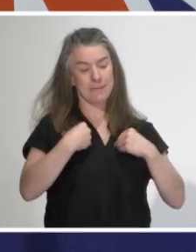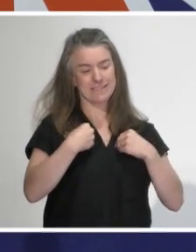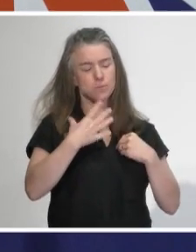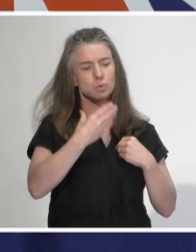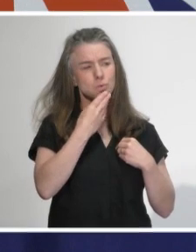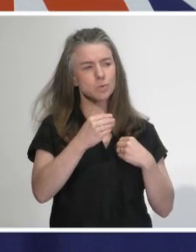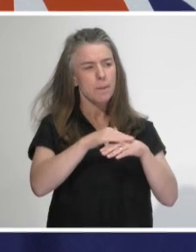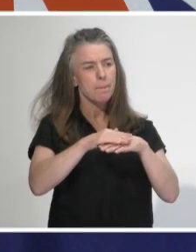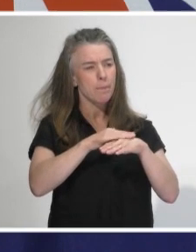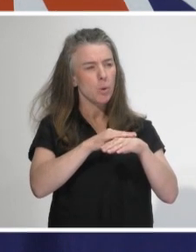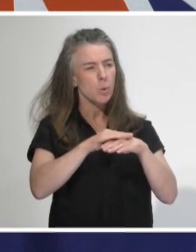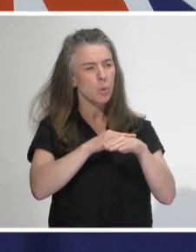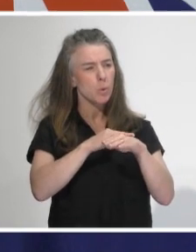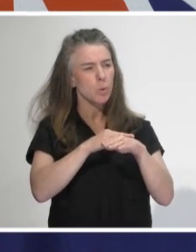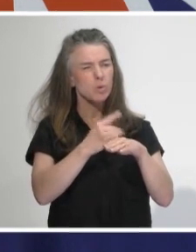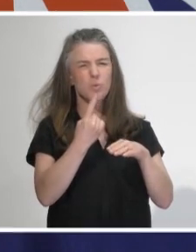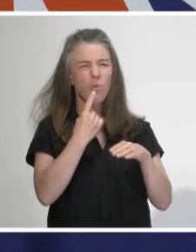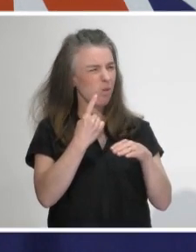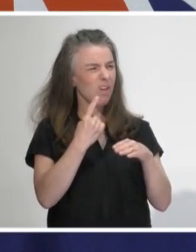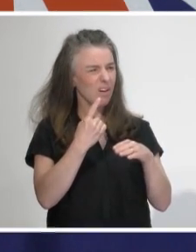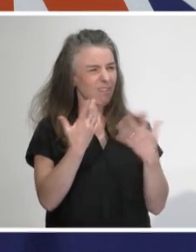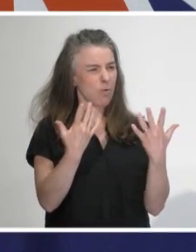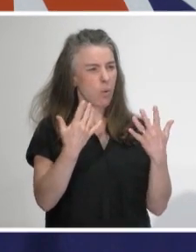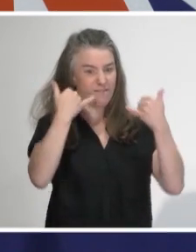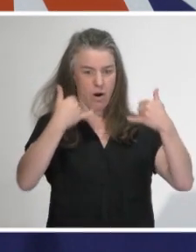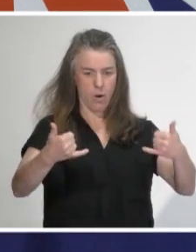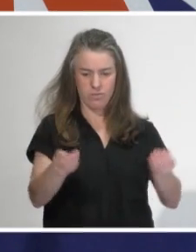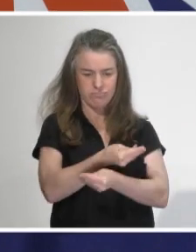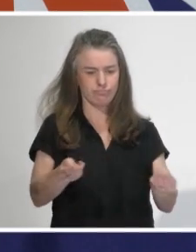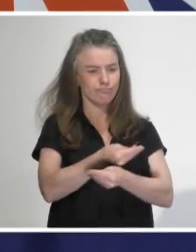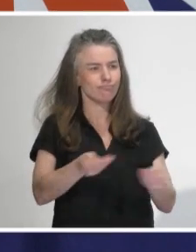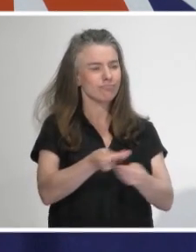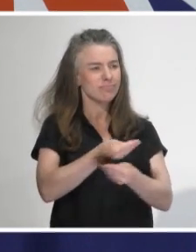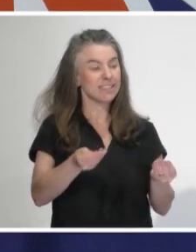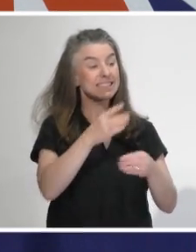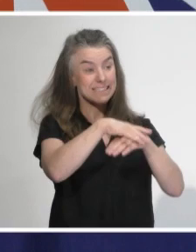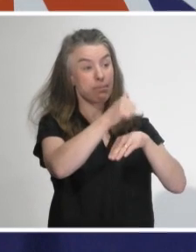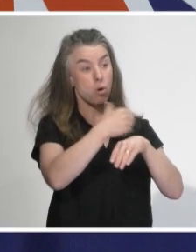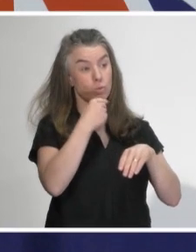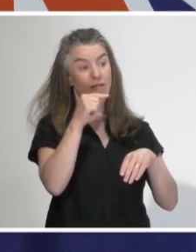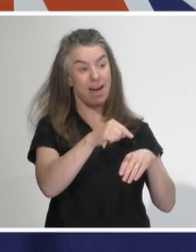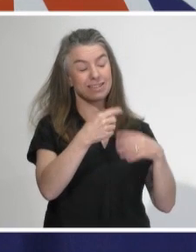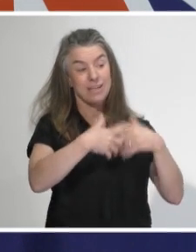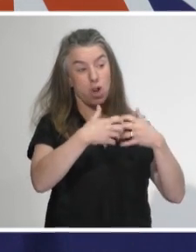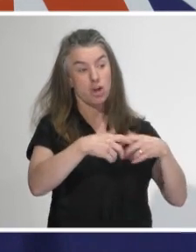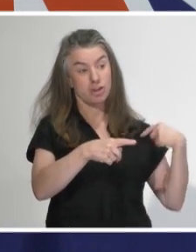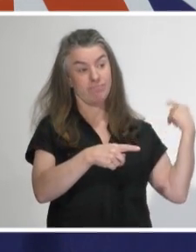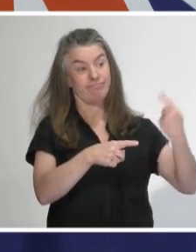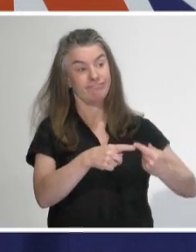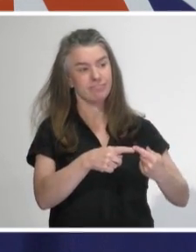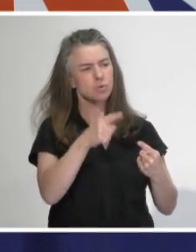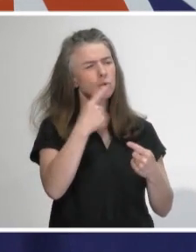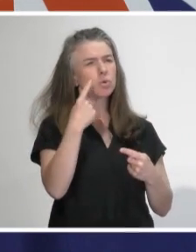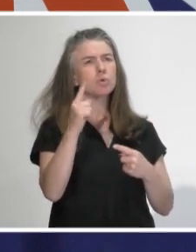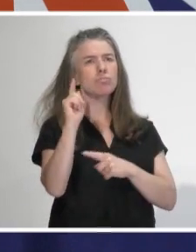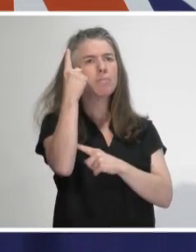to recall information around proximity. Now, this is the approach that Singapore has been using and we've, well, I think you